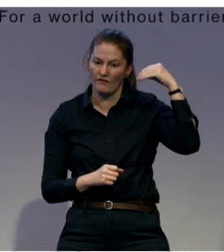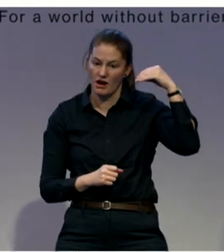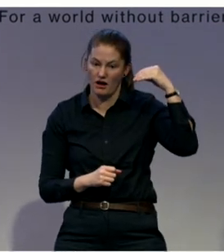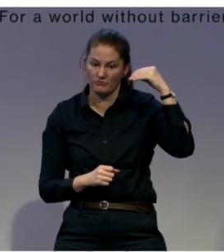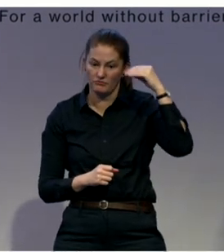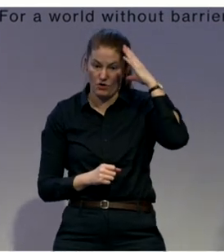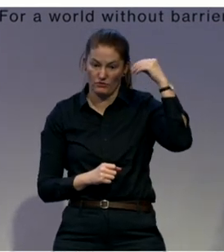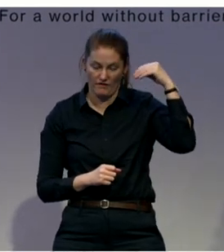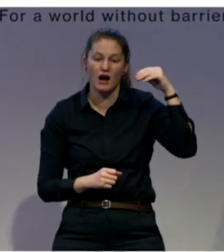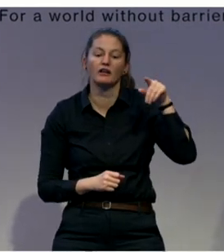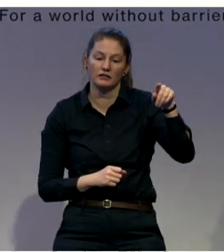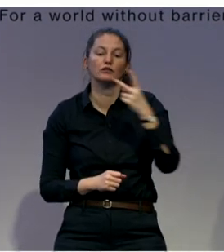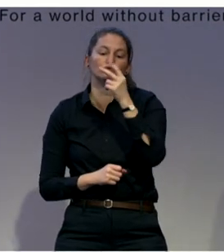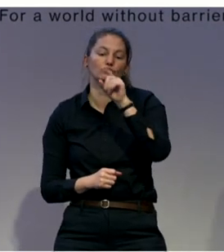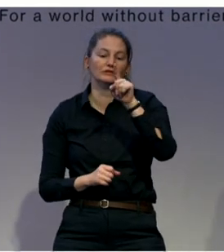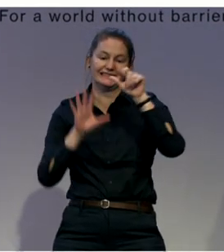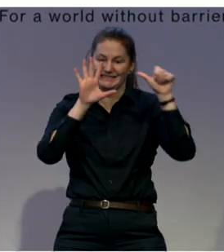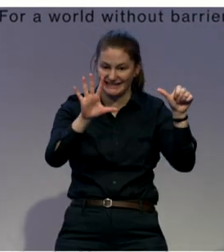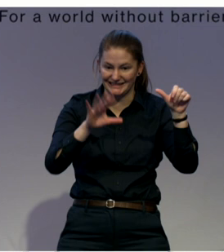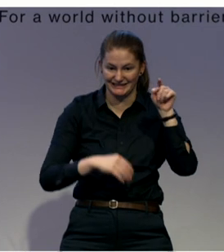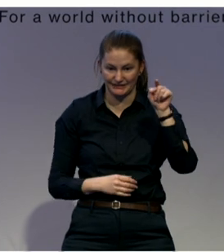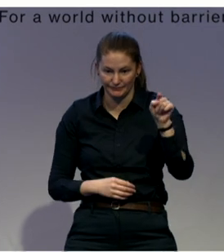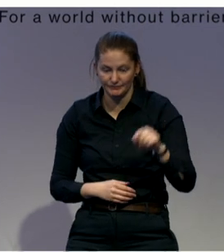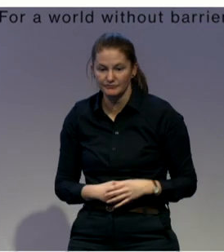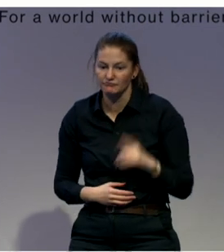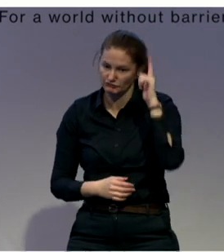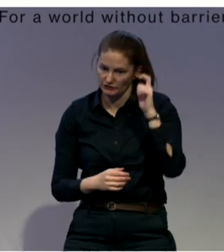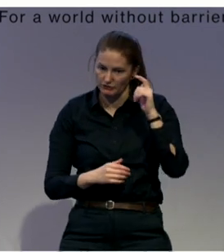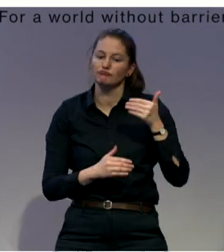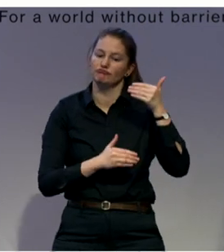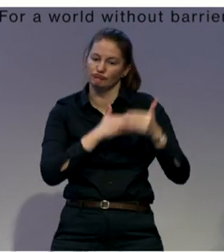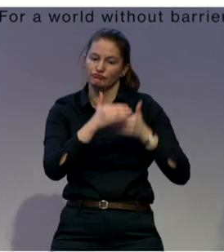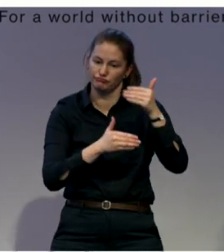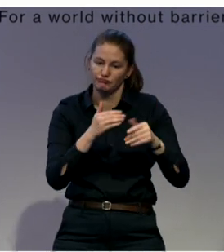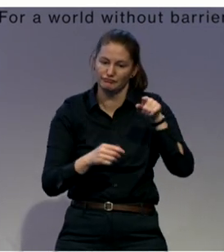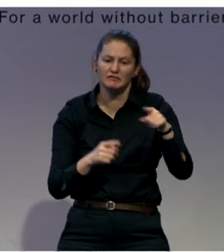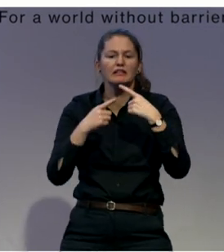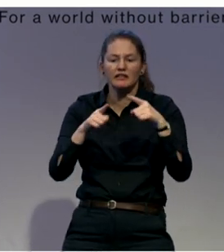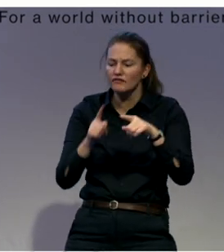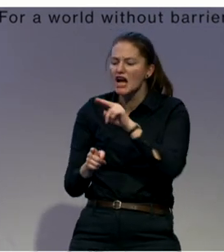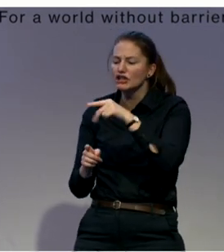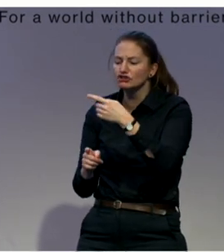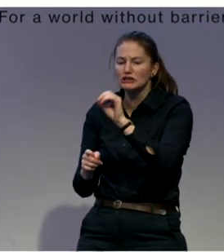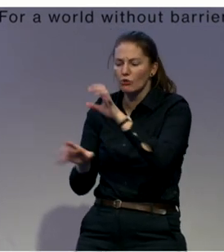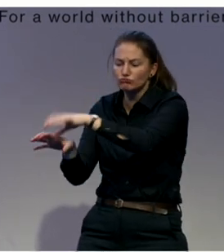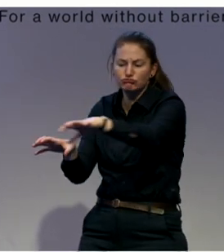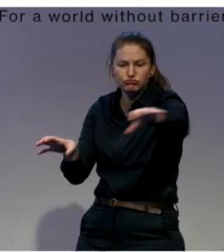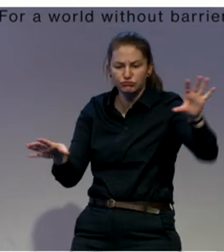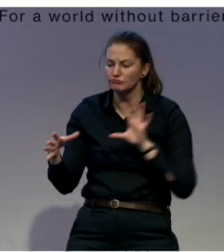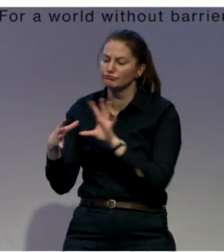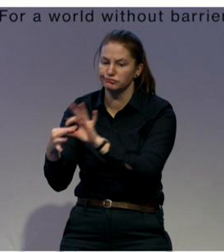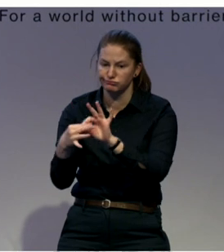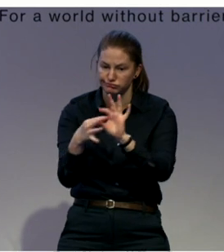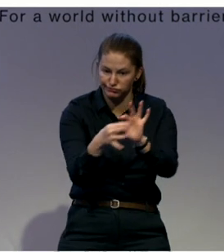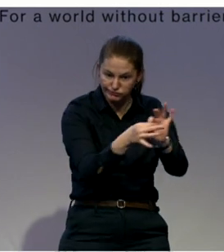we supported the government to make the reform by setting up these demonstration programs. So, for 10